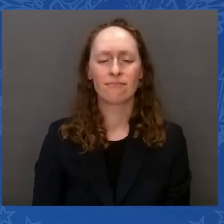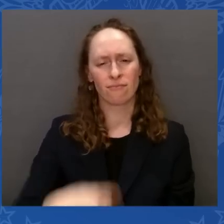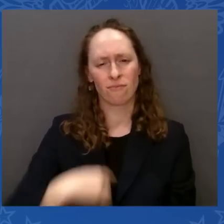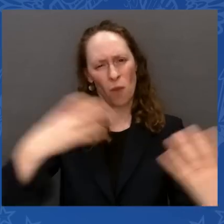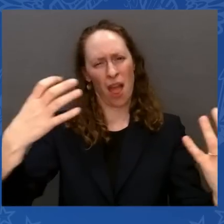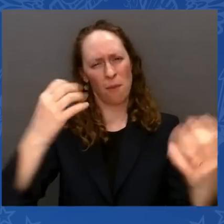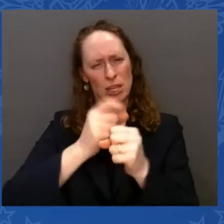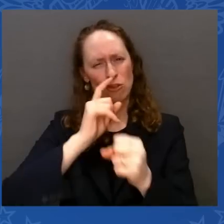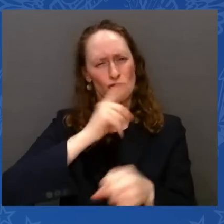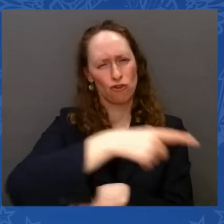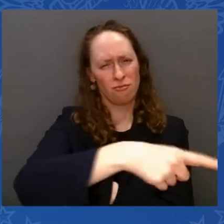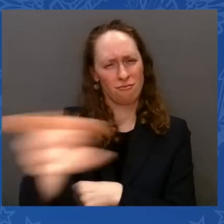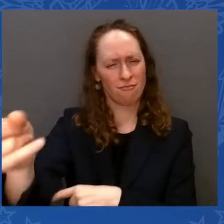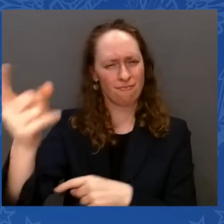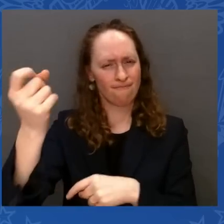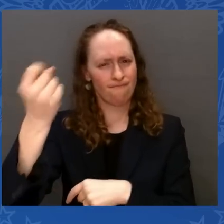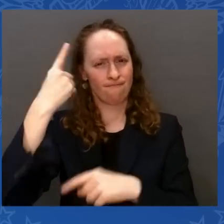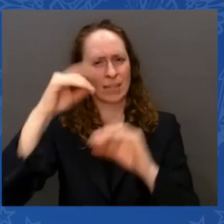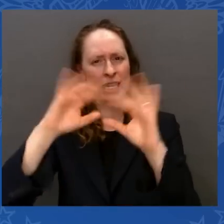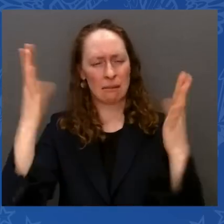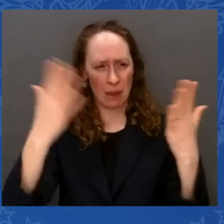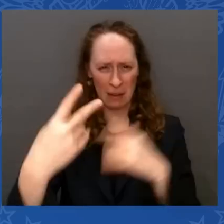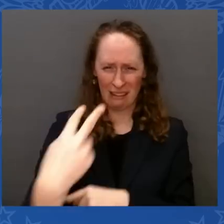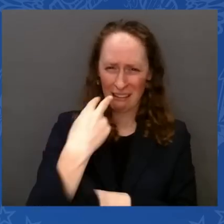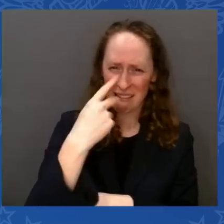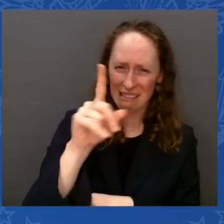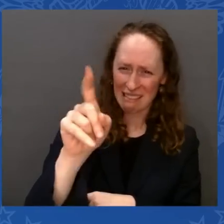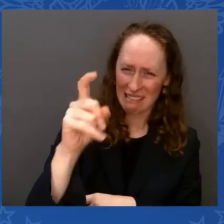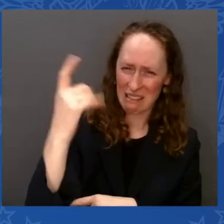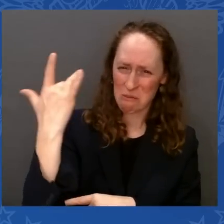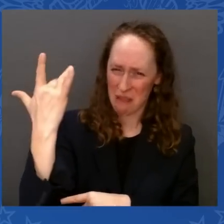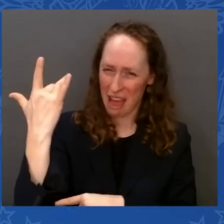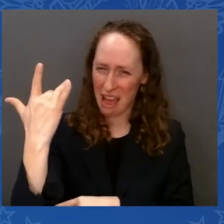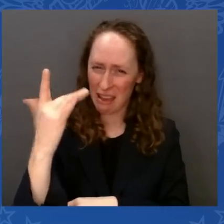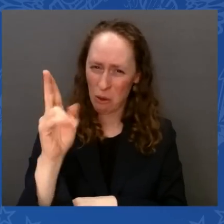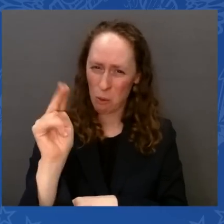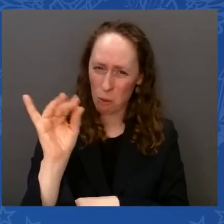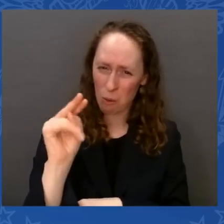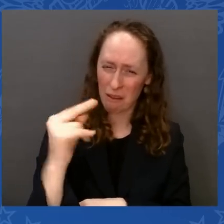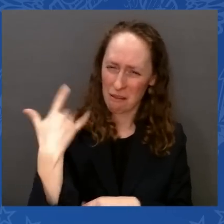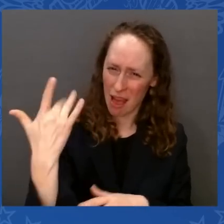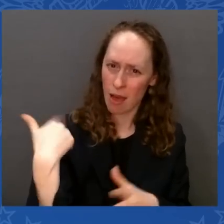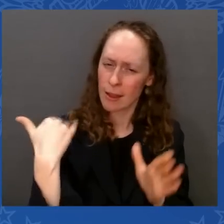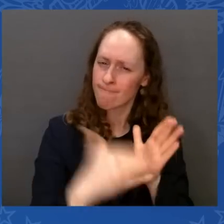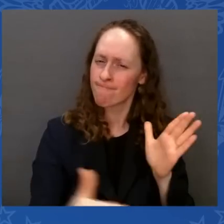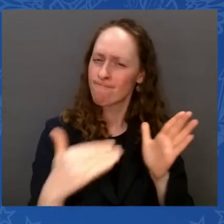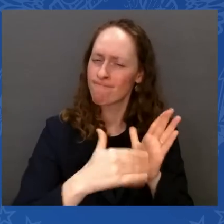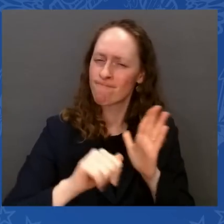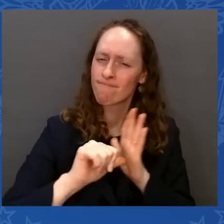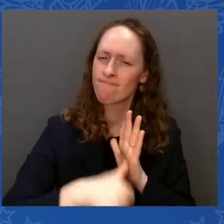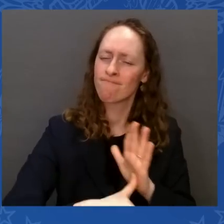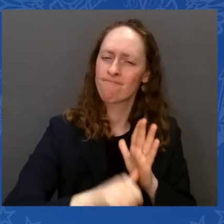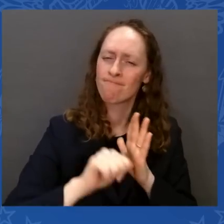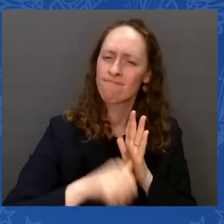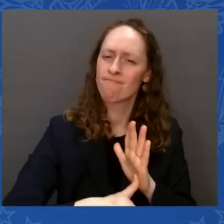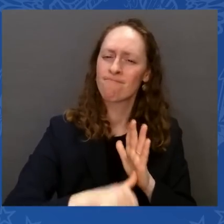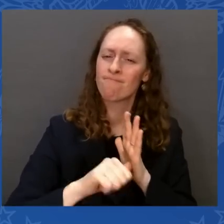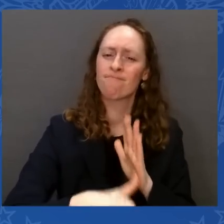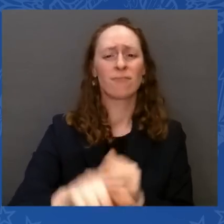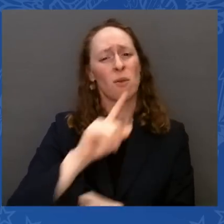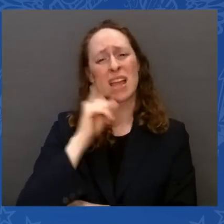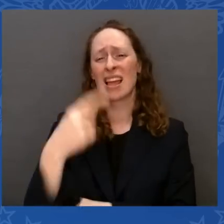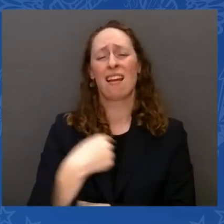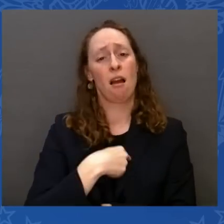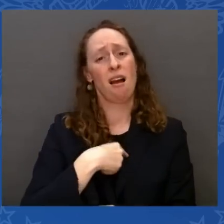Well, I not only talk to unions, to union people. I talk unions to the Business Roundtable when I talk. I talk unions — for this — for this —